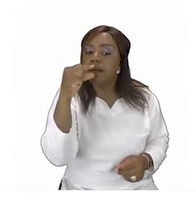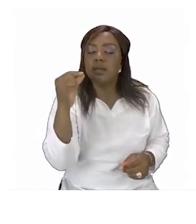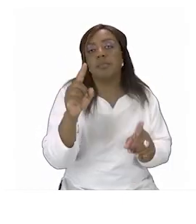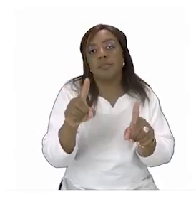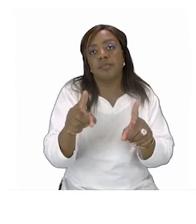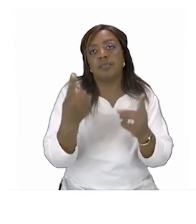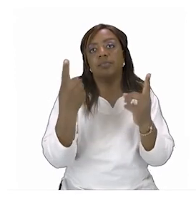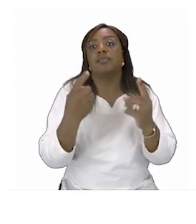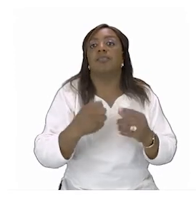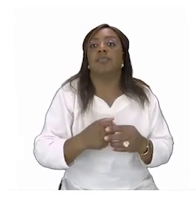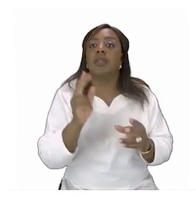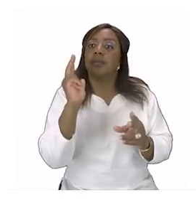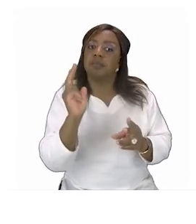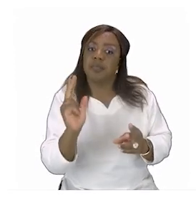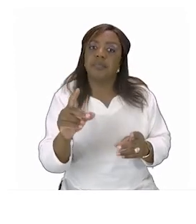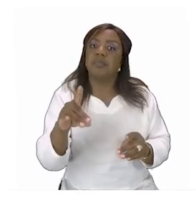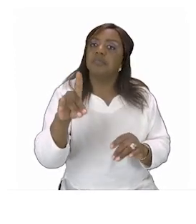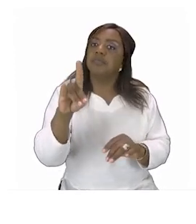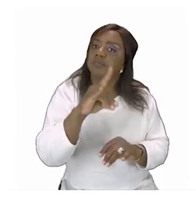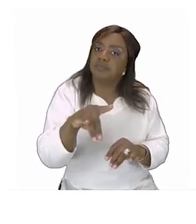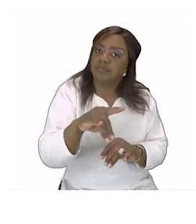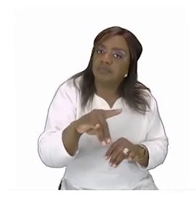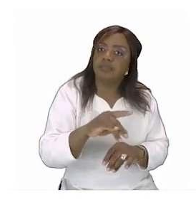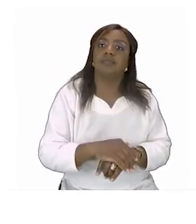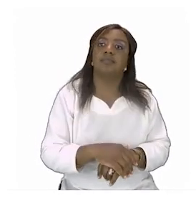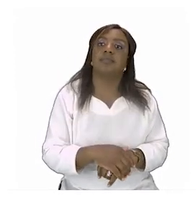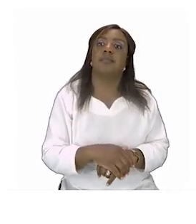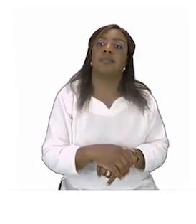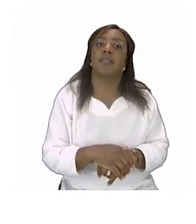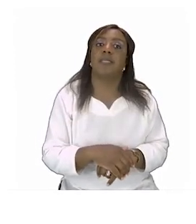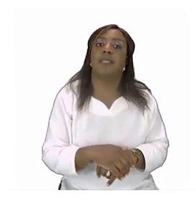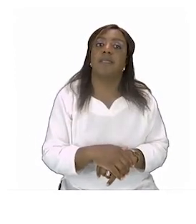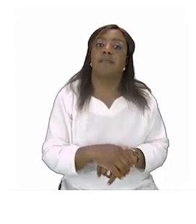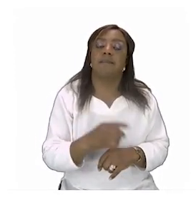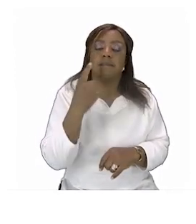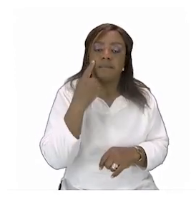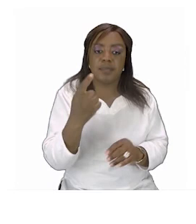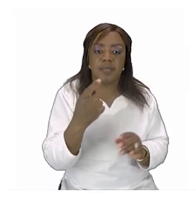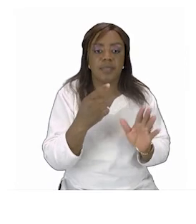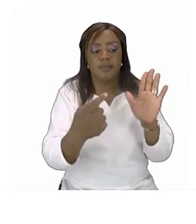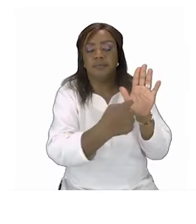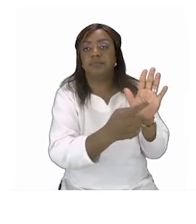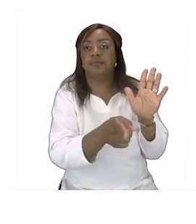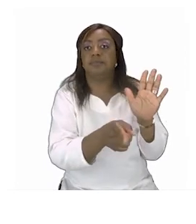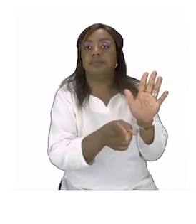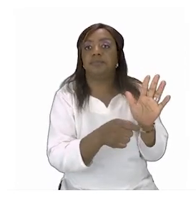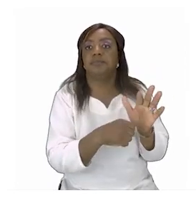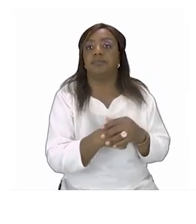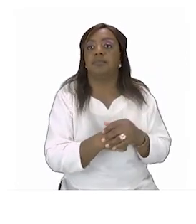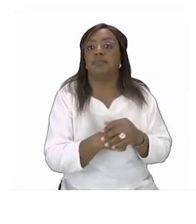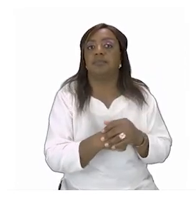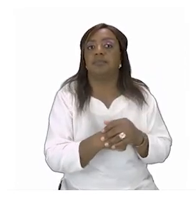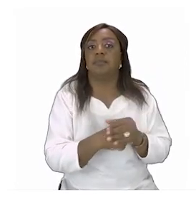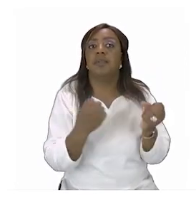to name the things you can see in the picture let's take a look at the picture oh there is so much